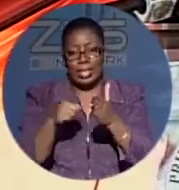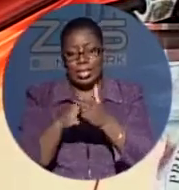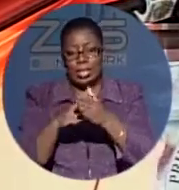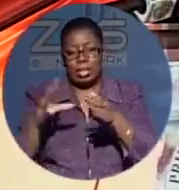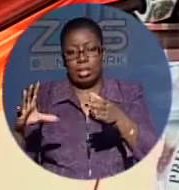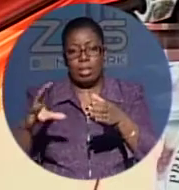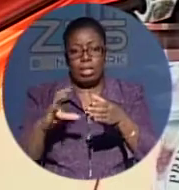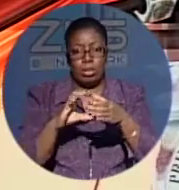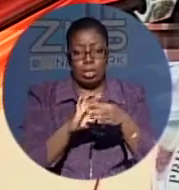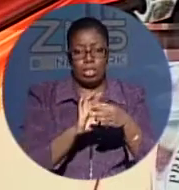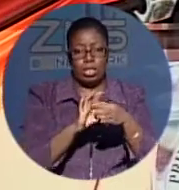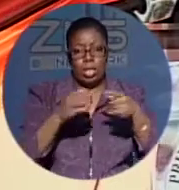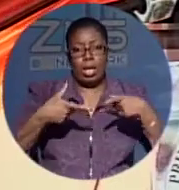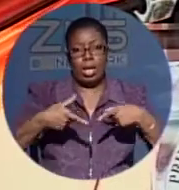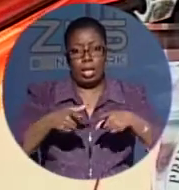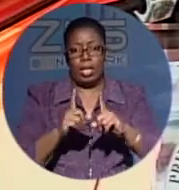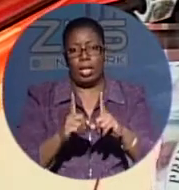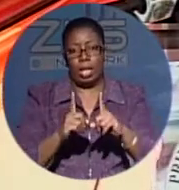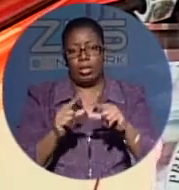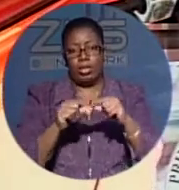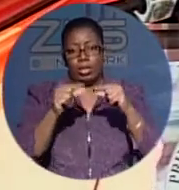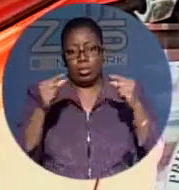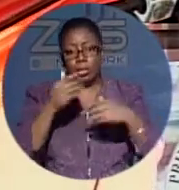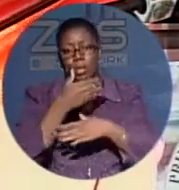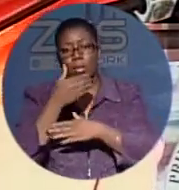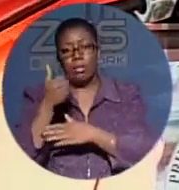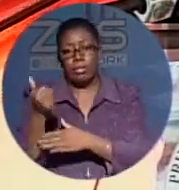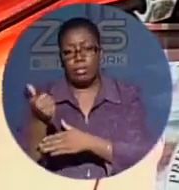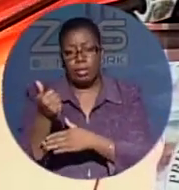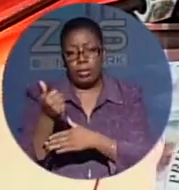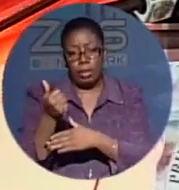will allow for great efficiency,